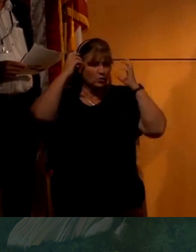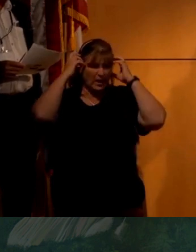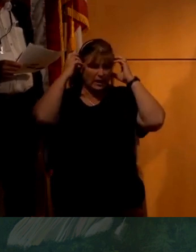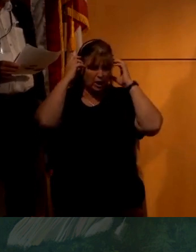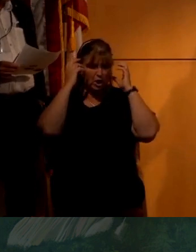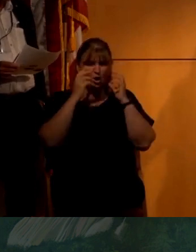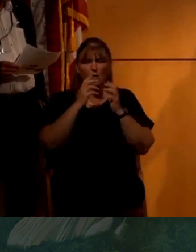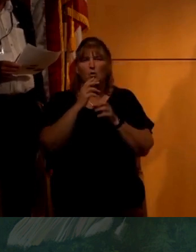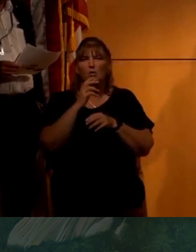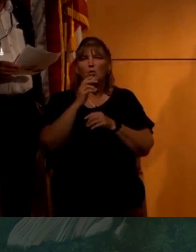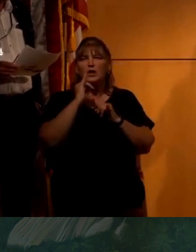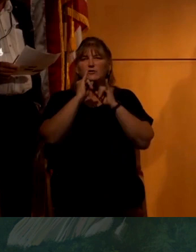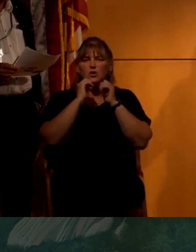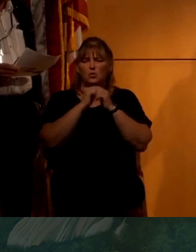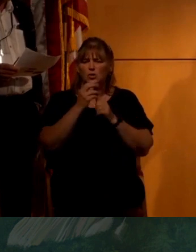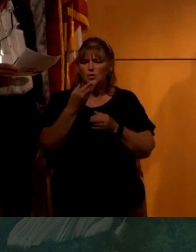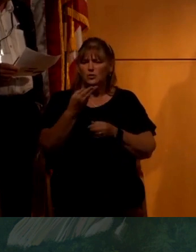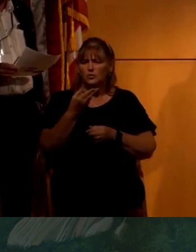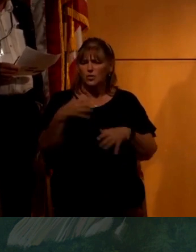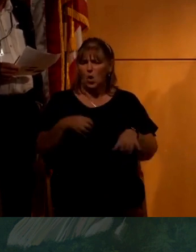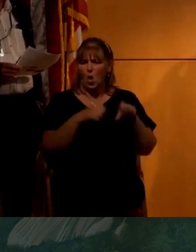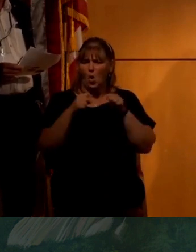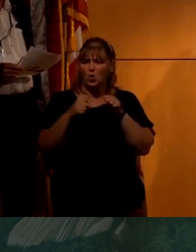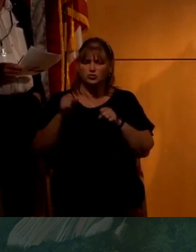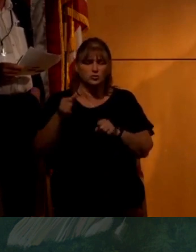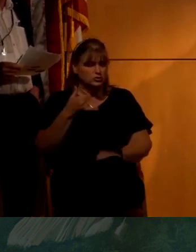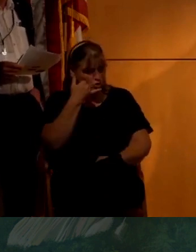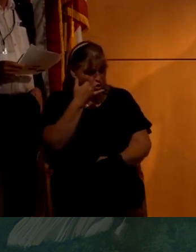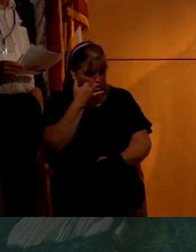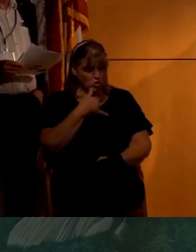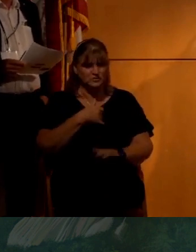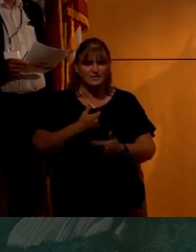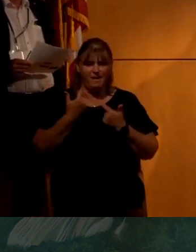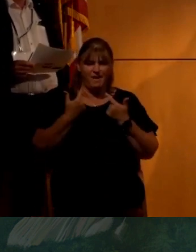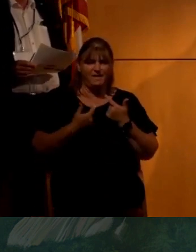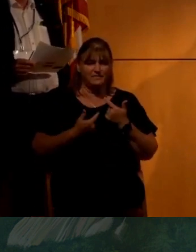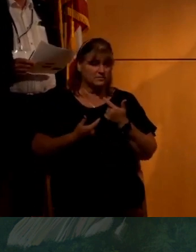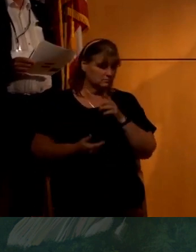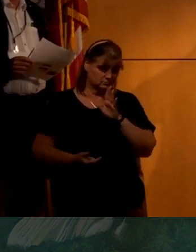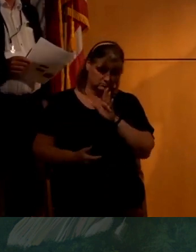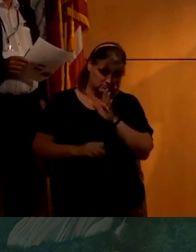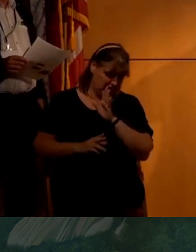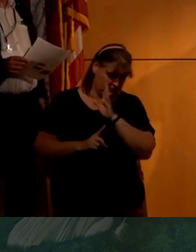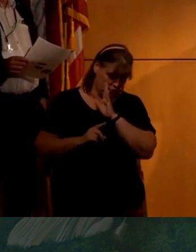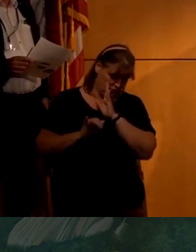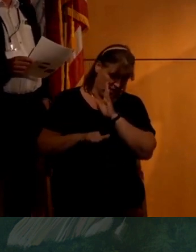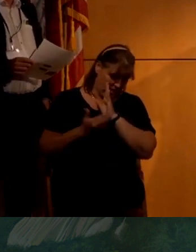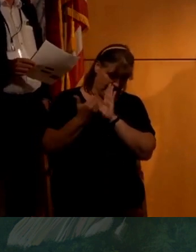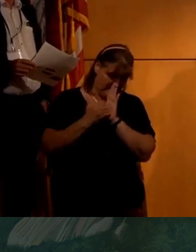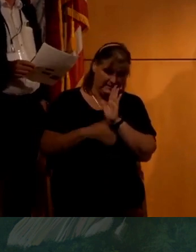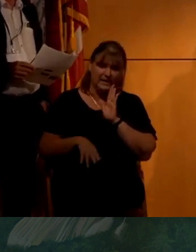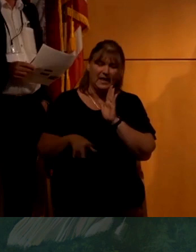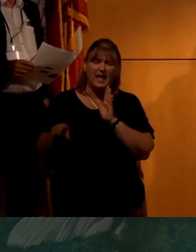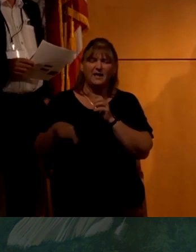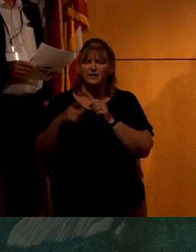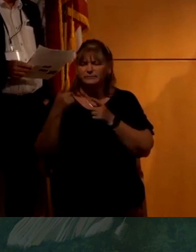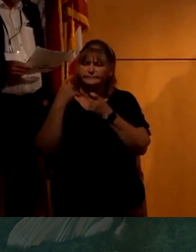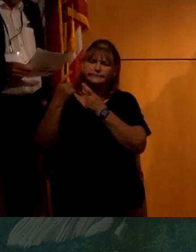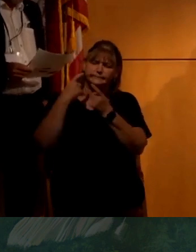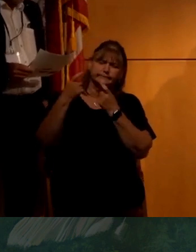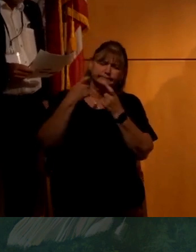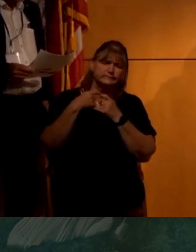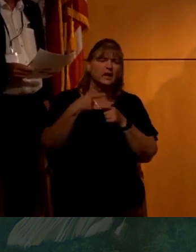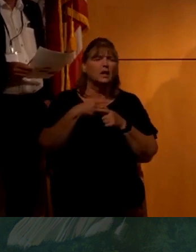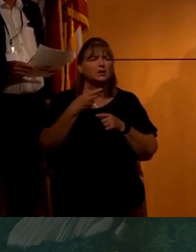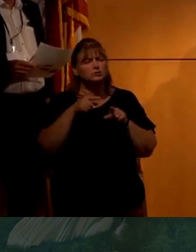once where the host was taking calls live, uh, never going to do that again. Um, and they, they asked me all the questions.